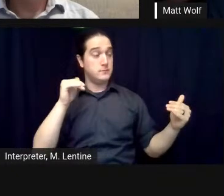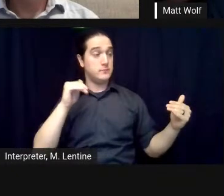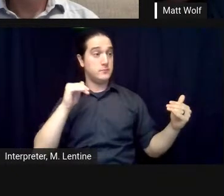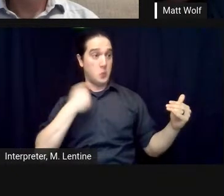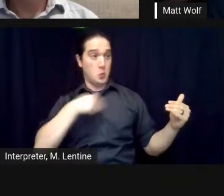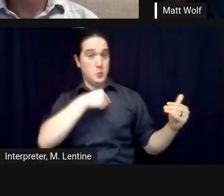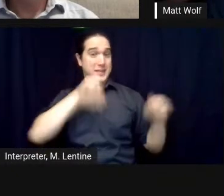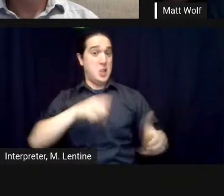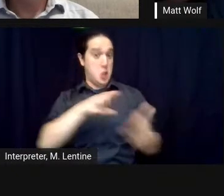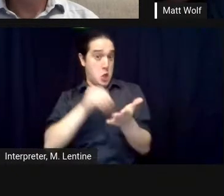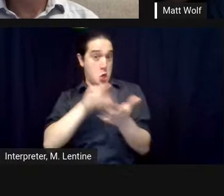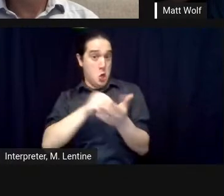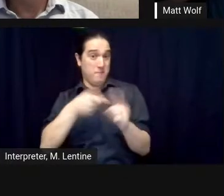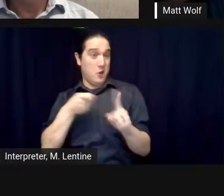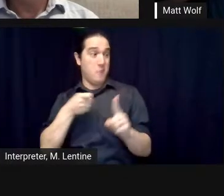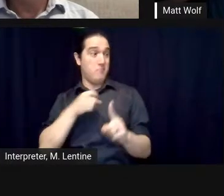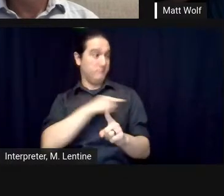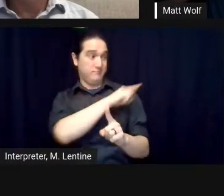time